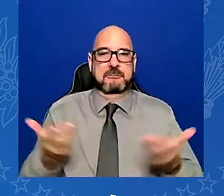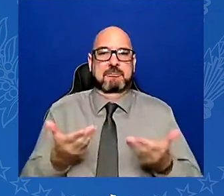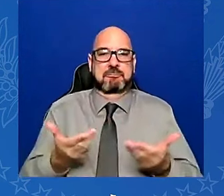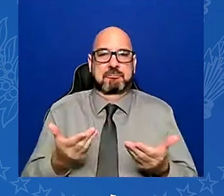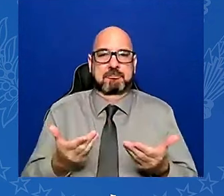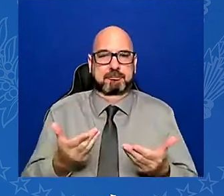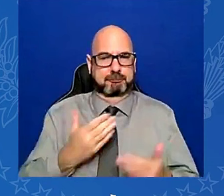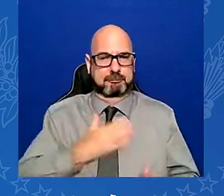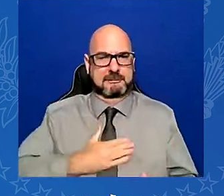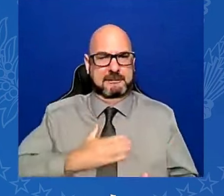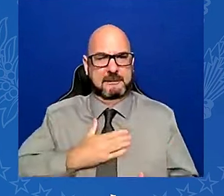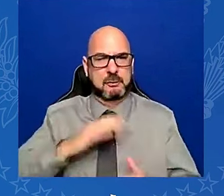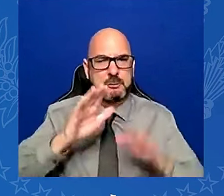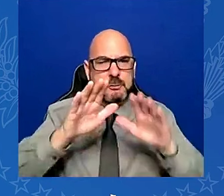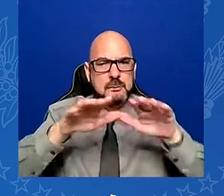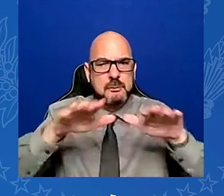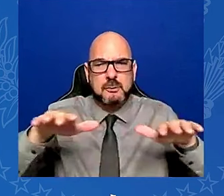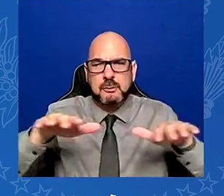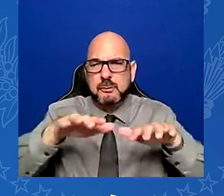Sleepy Don.